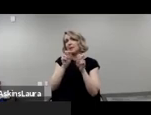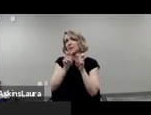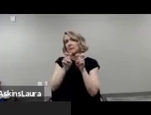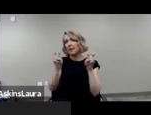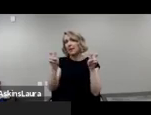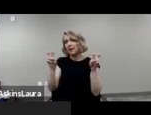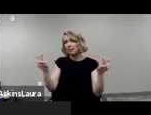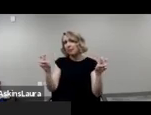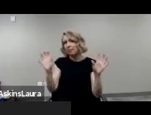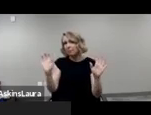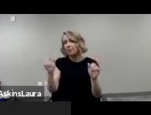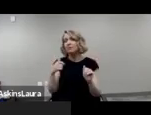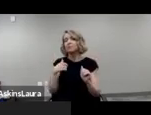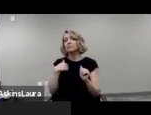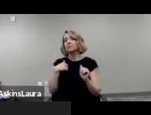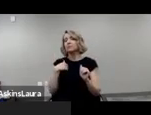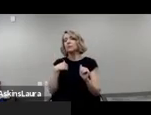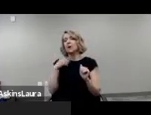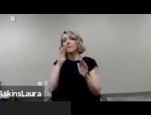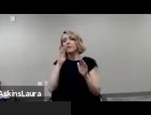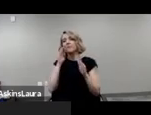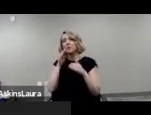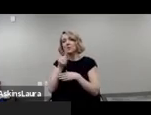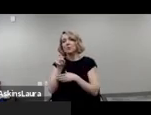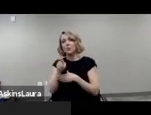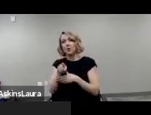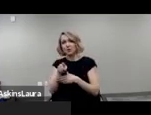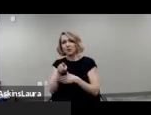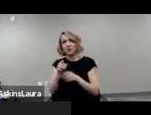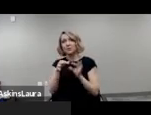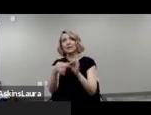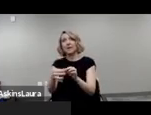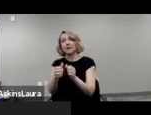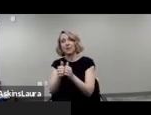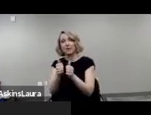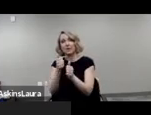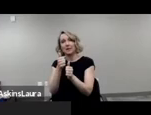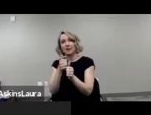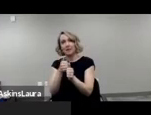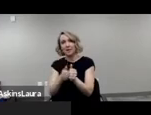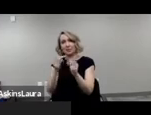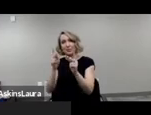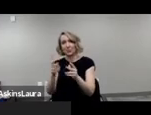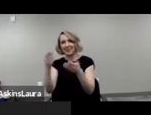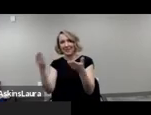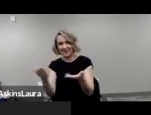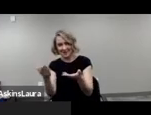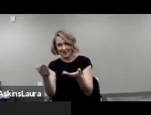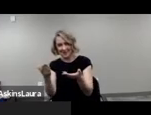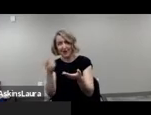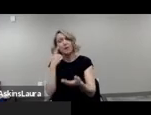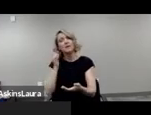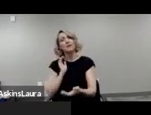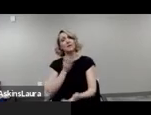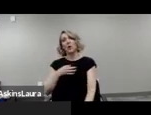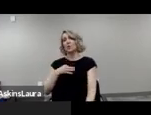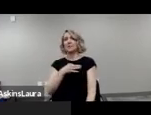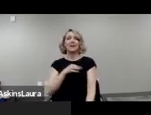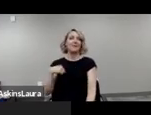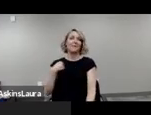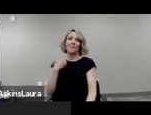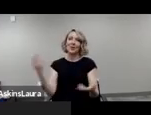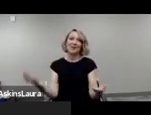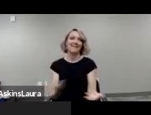concentrate more on the questions for the panelists because the census staff will be available all the time. And you can email the census staff